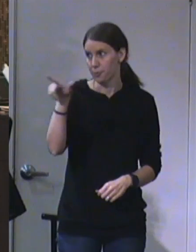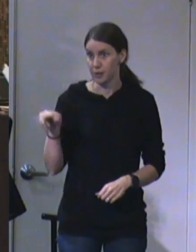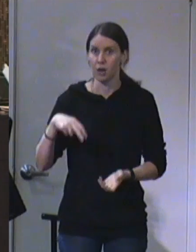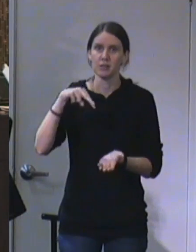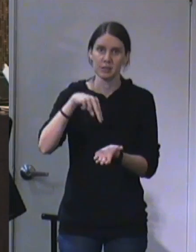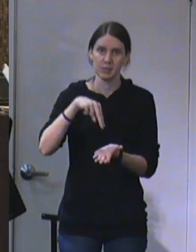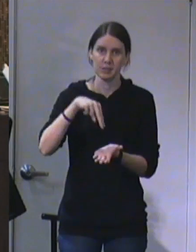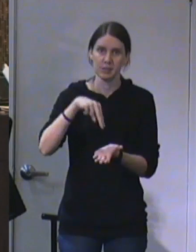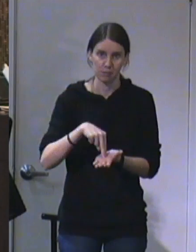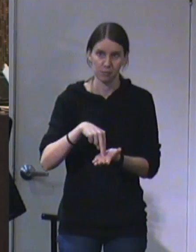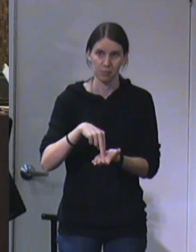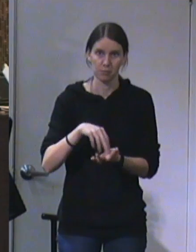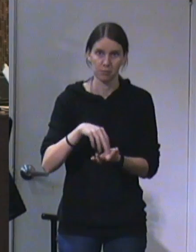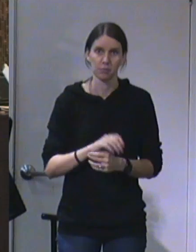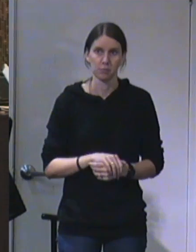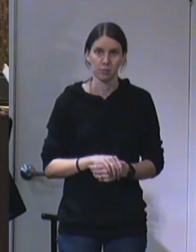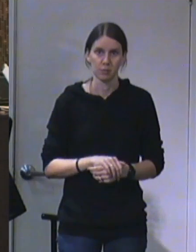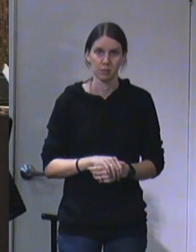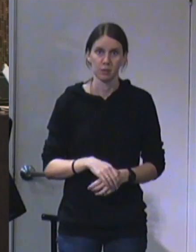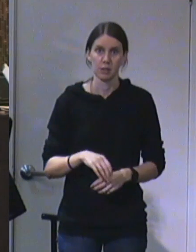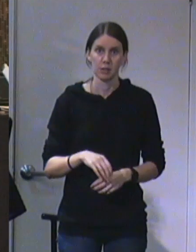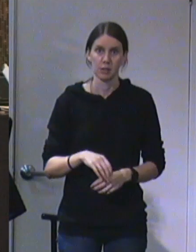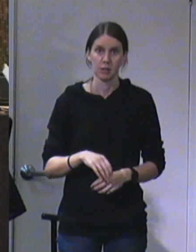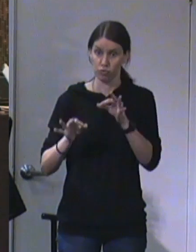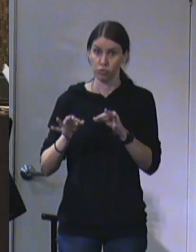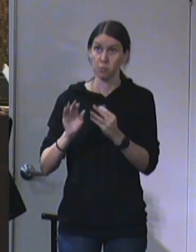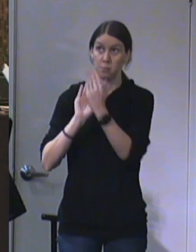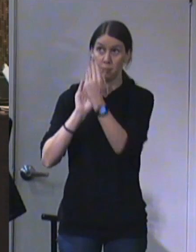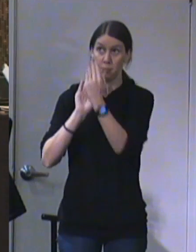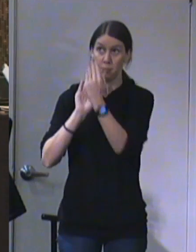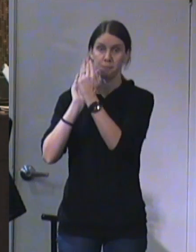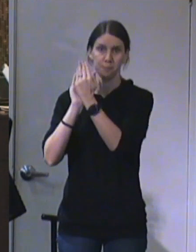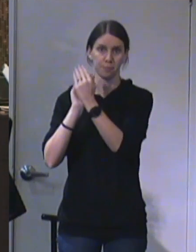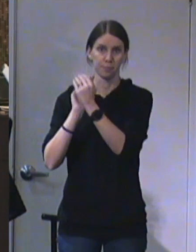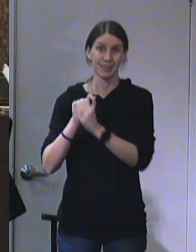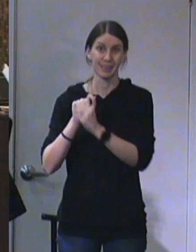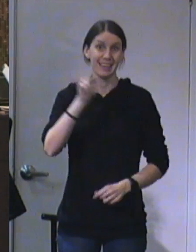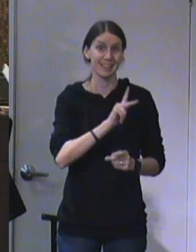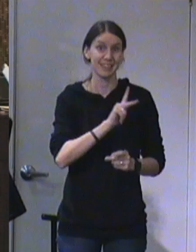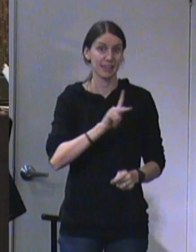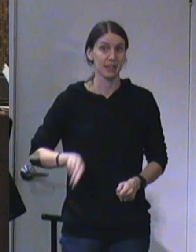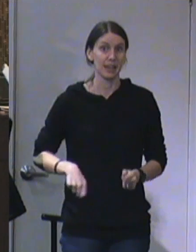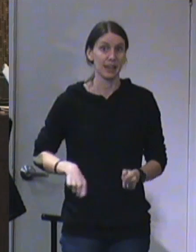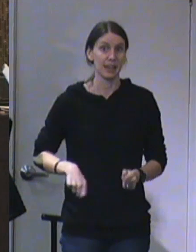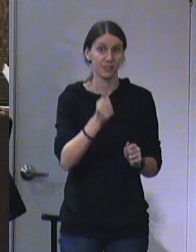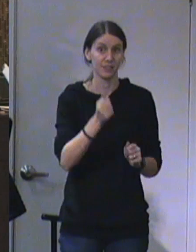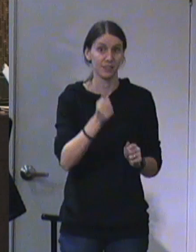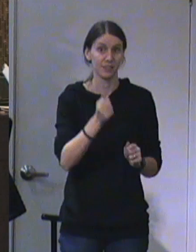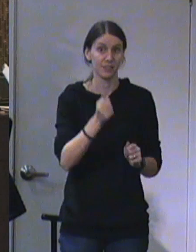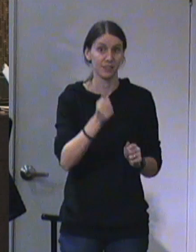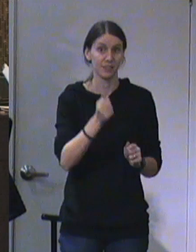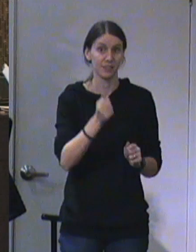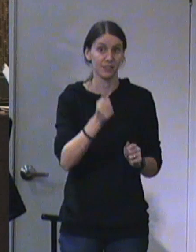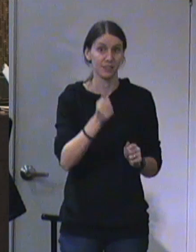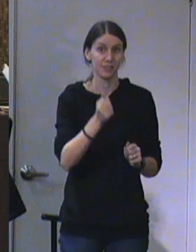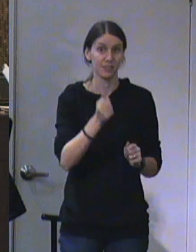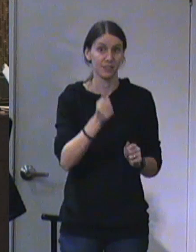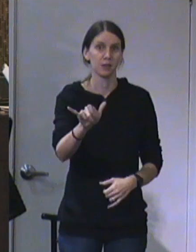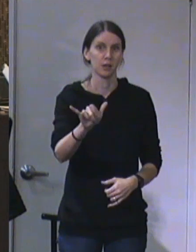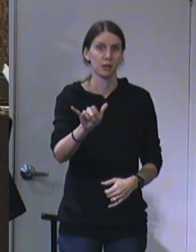stand, like I said, accountable to Him. He is the King of kings both now and forever.